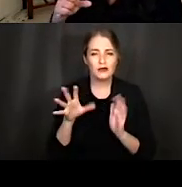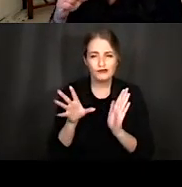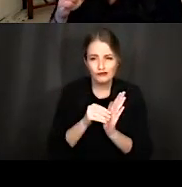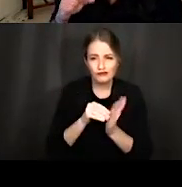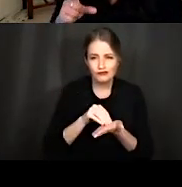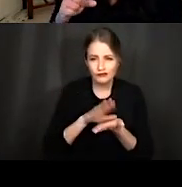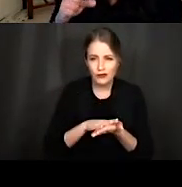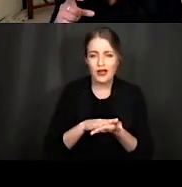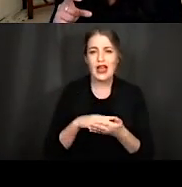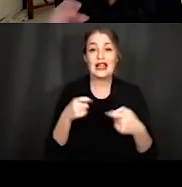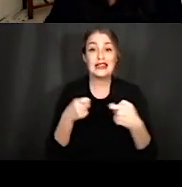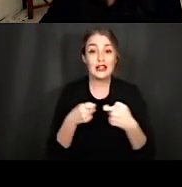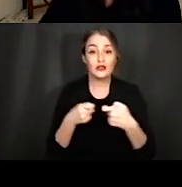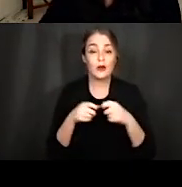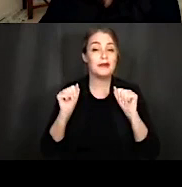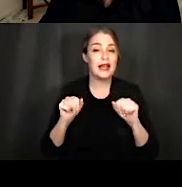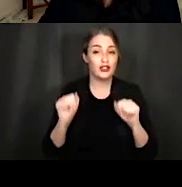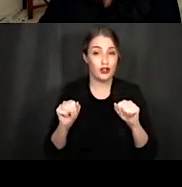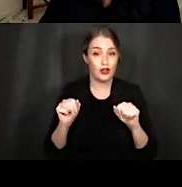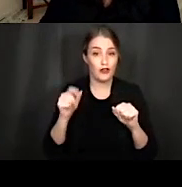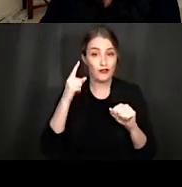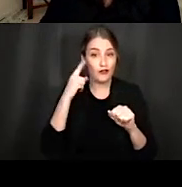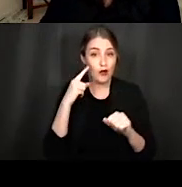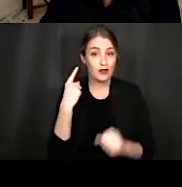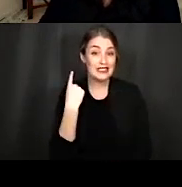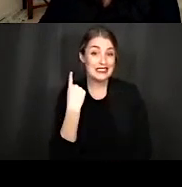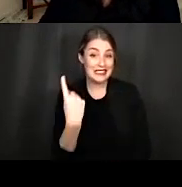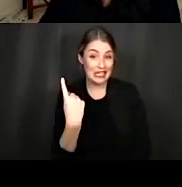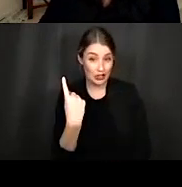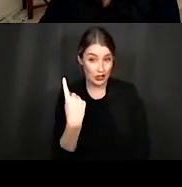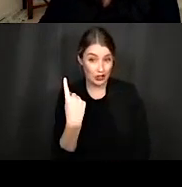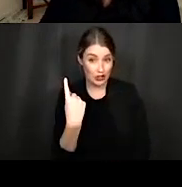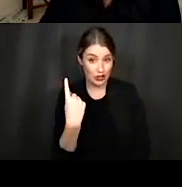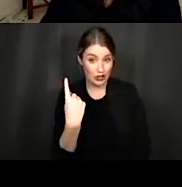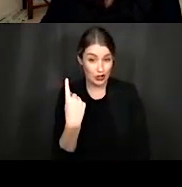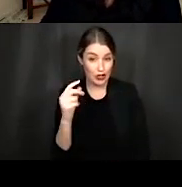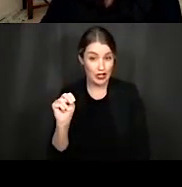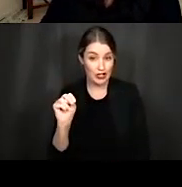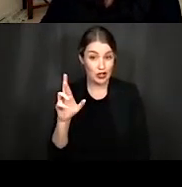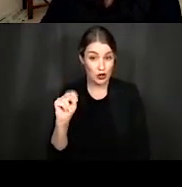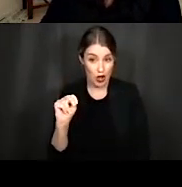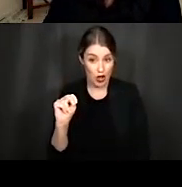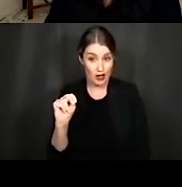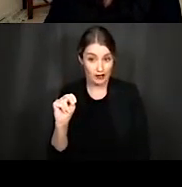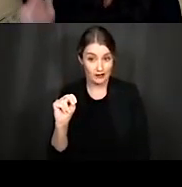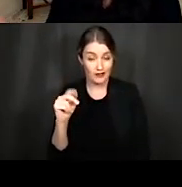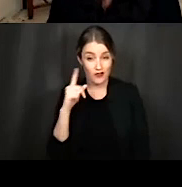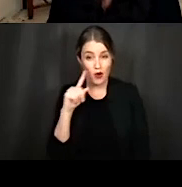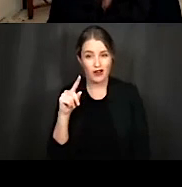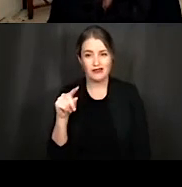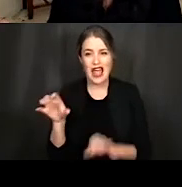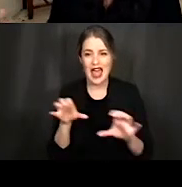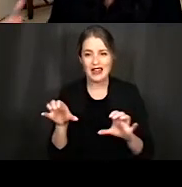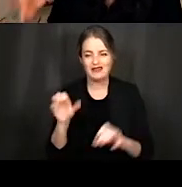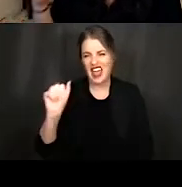signal in an electrical potential in a single neuron as individual action potentials, we can